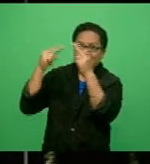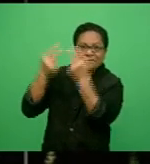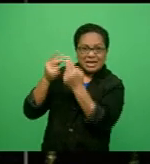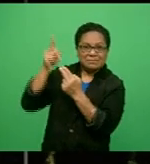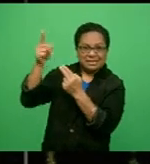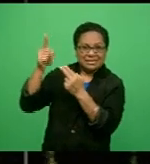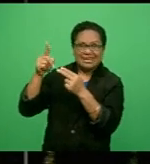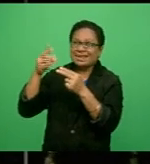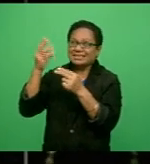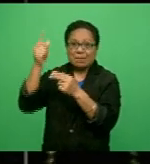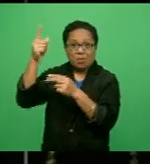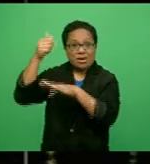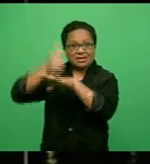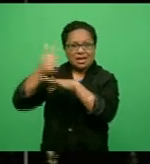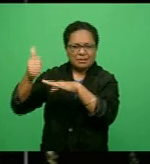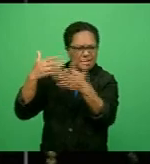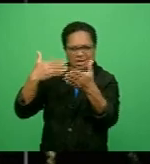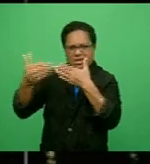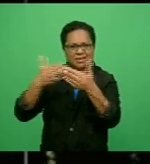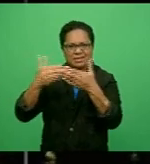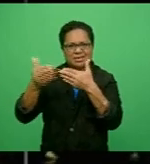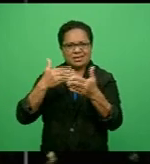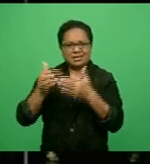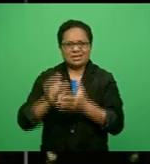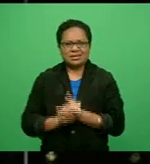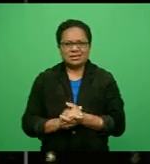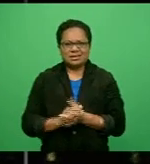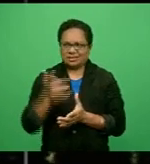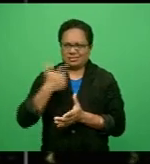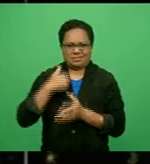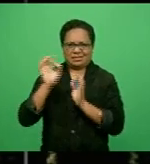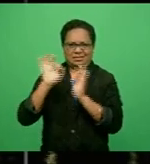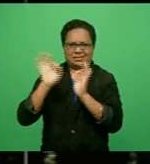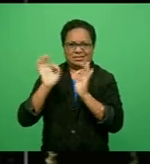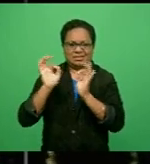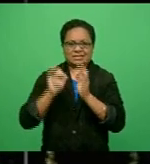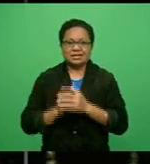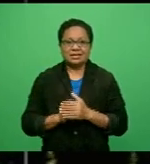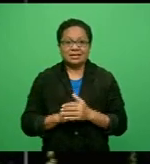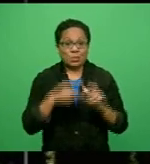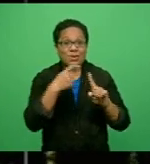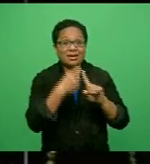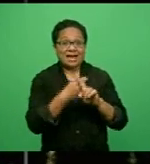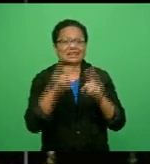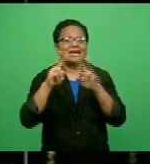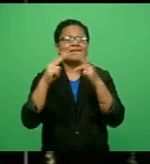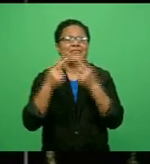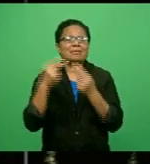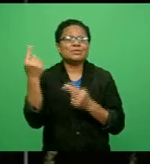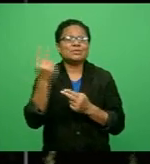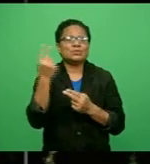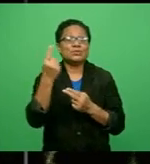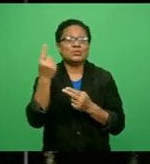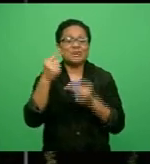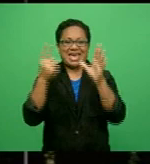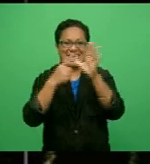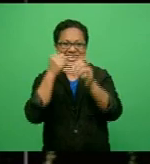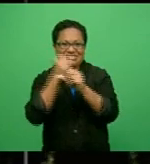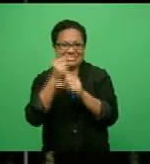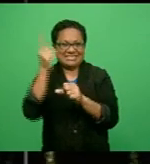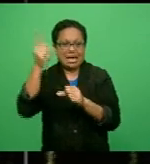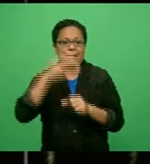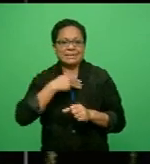regarding U.S.P. Vice Chancellor Professor Pal Aluwalia. Khan is related to Minister for Economy Ayasid Kayyum,